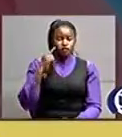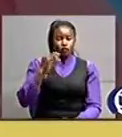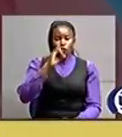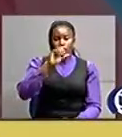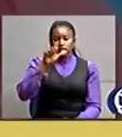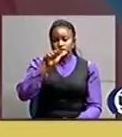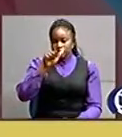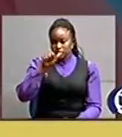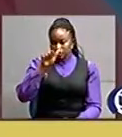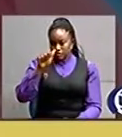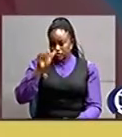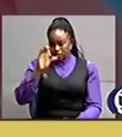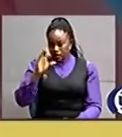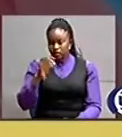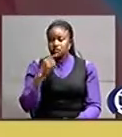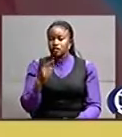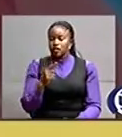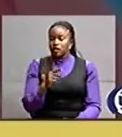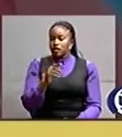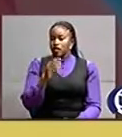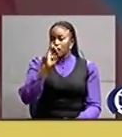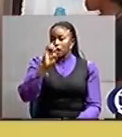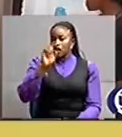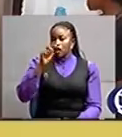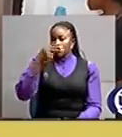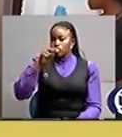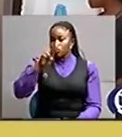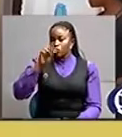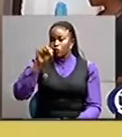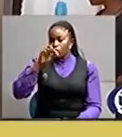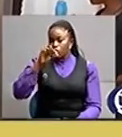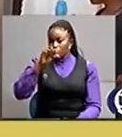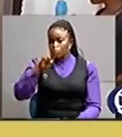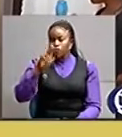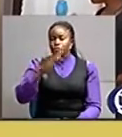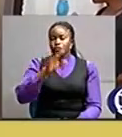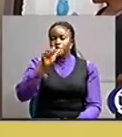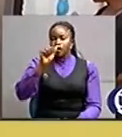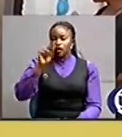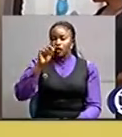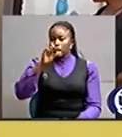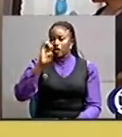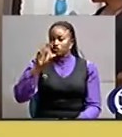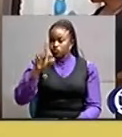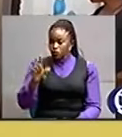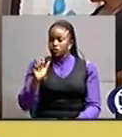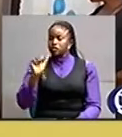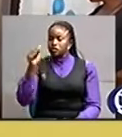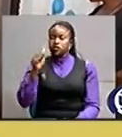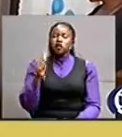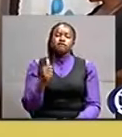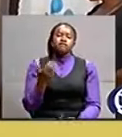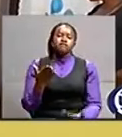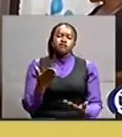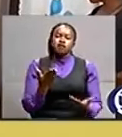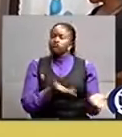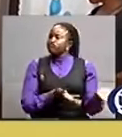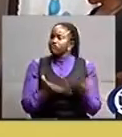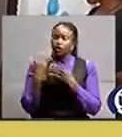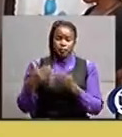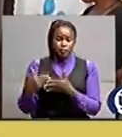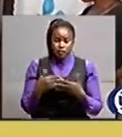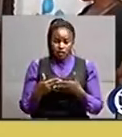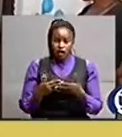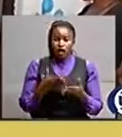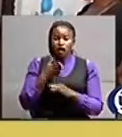suspects ithungu angel for the haste kabugo alleges that ithungu took off with masireka after she